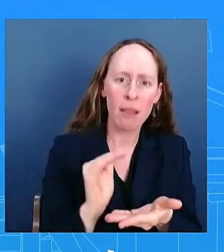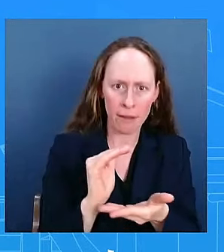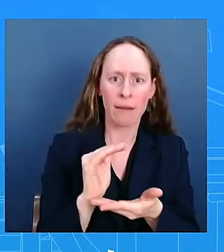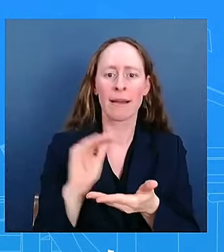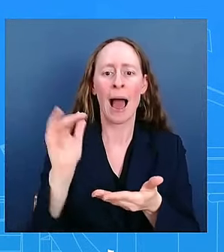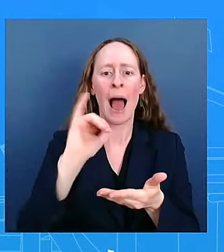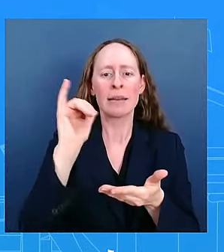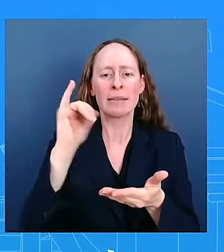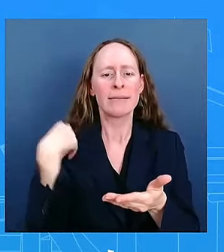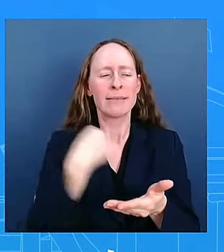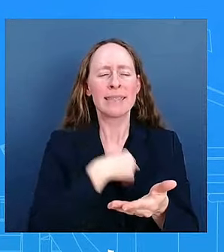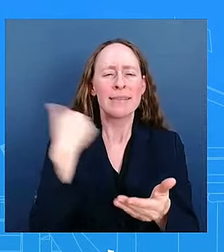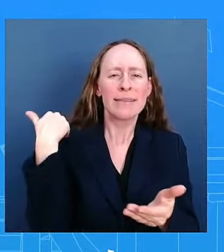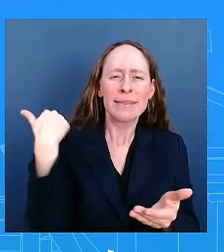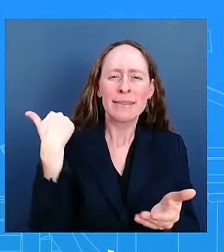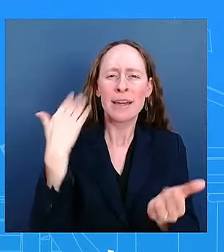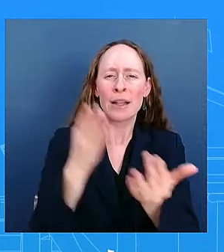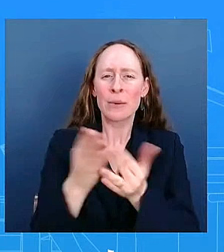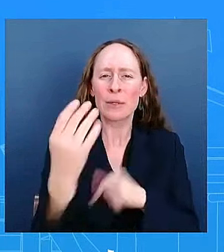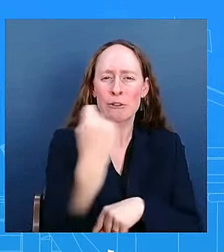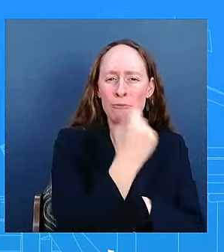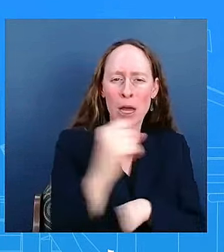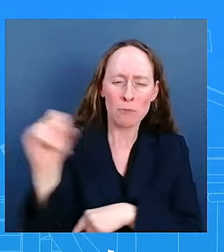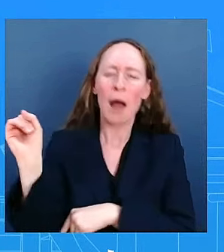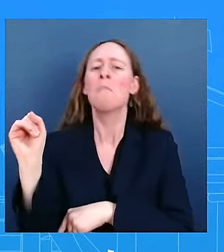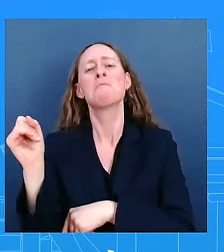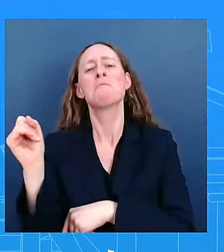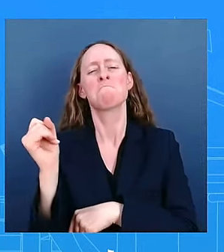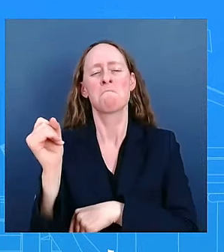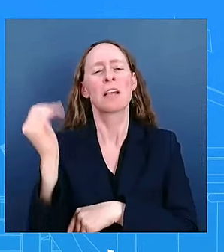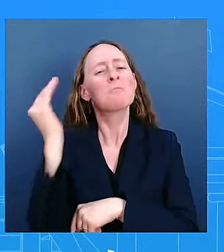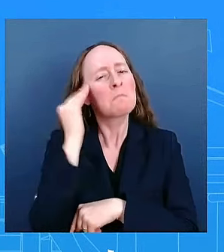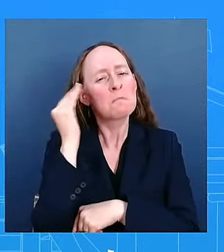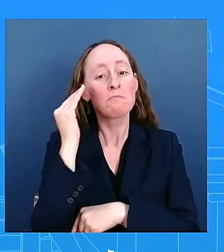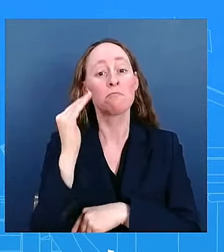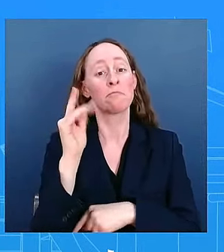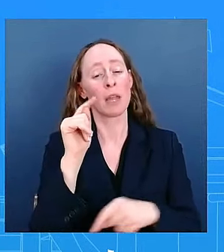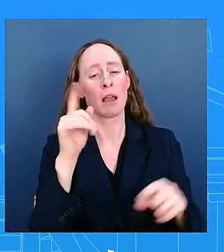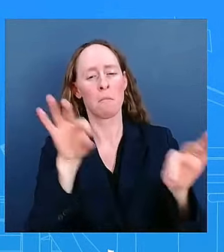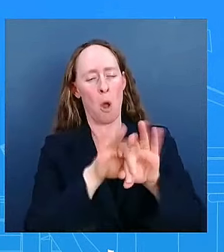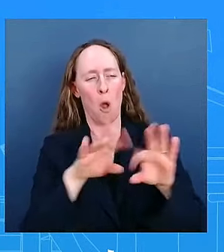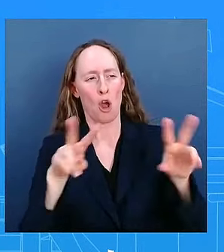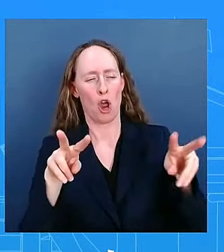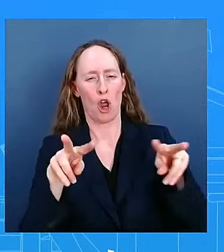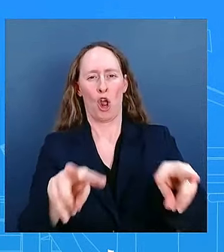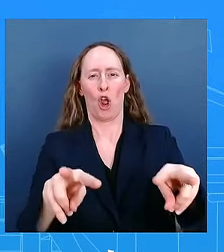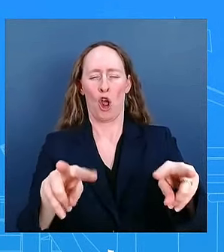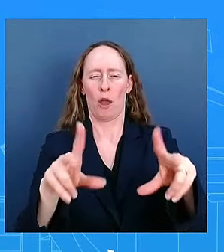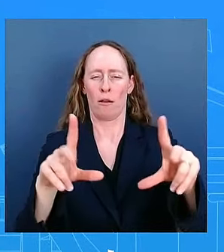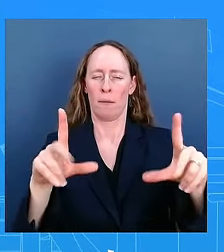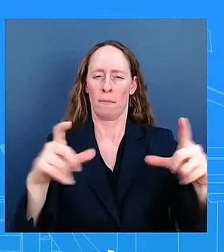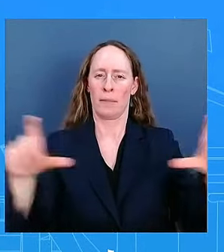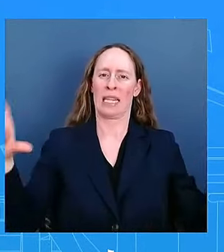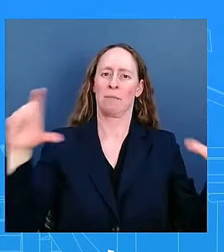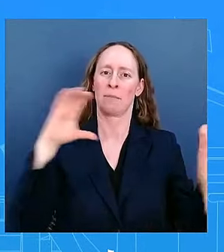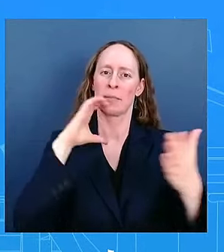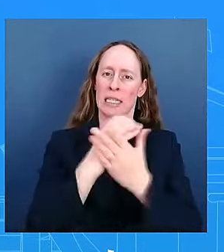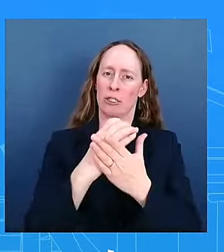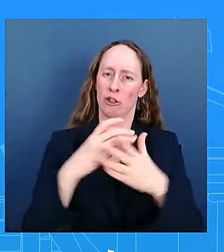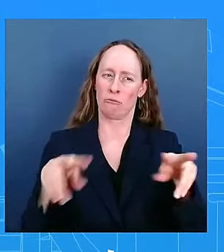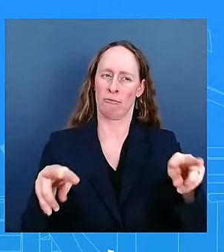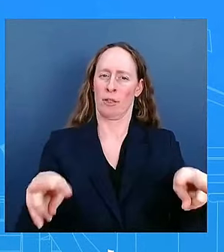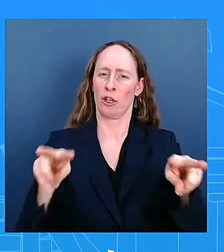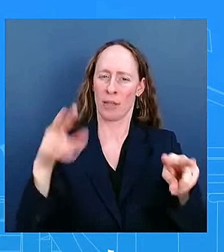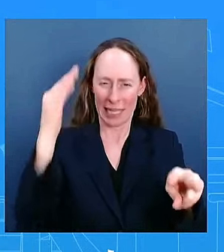in other words outside estimates suggest that strikes and weather related events could collectively lower october payrolls